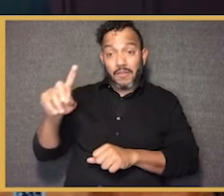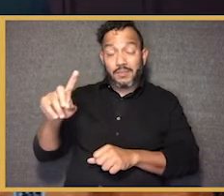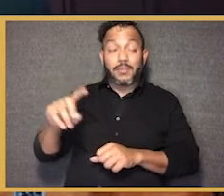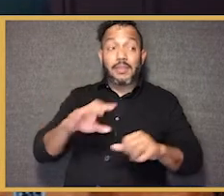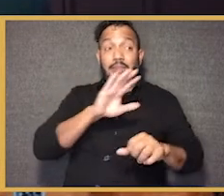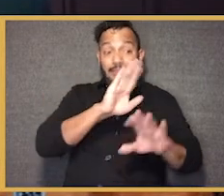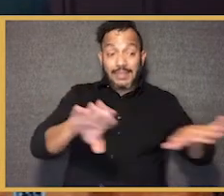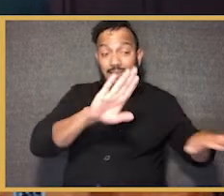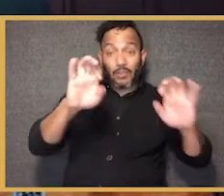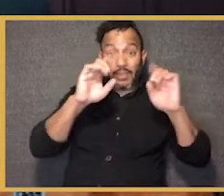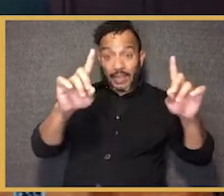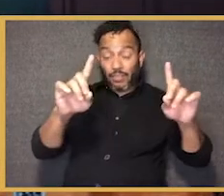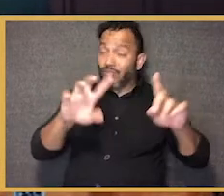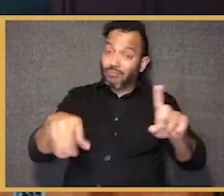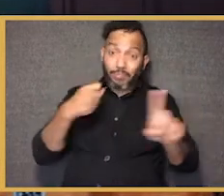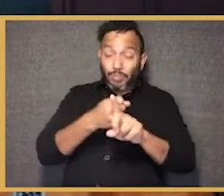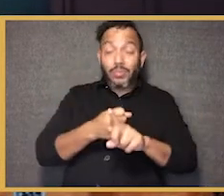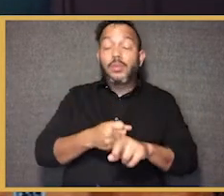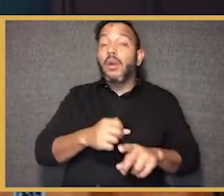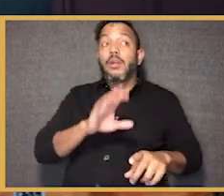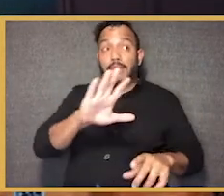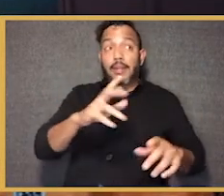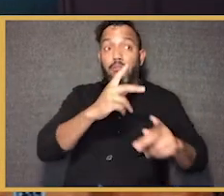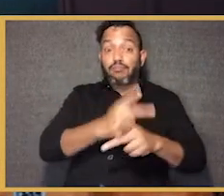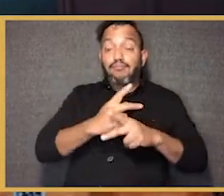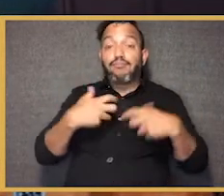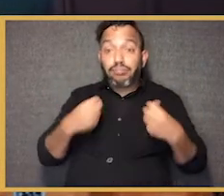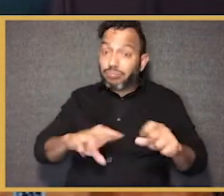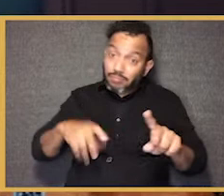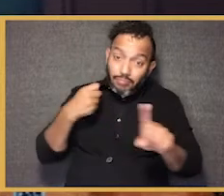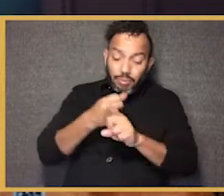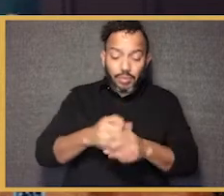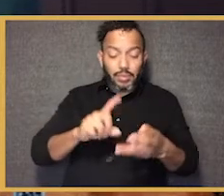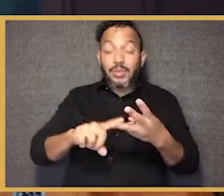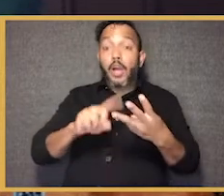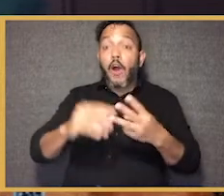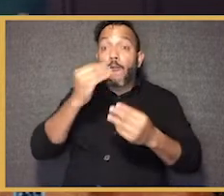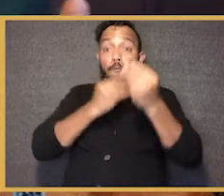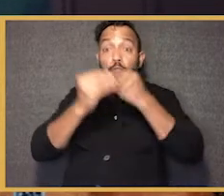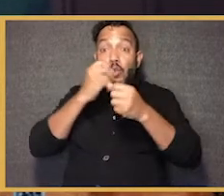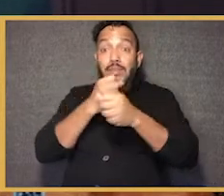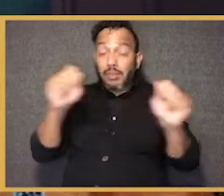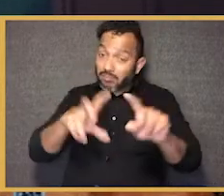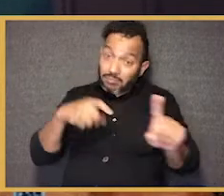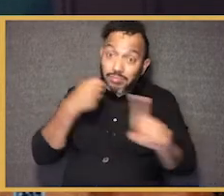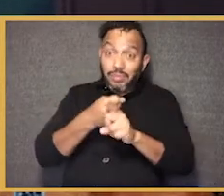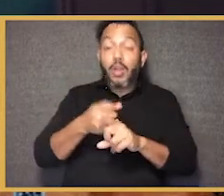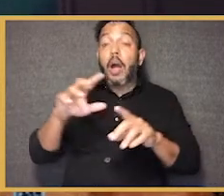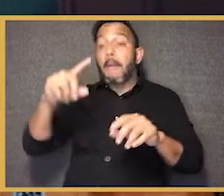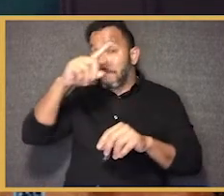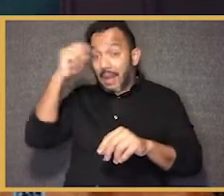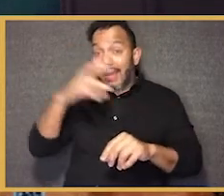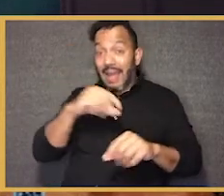kids education and well being, not to mention food insecurity. Recent studies suggested 40% of